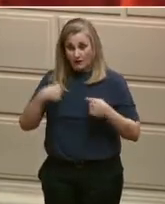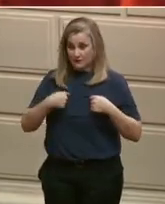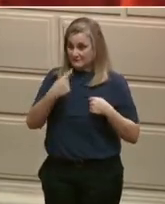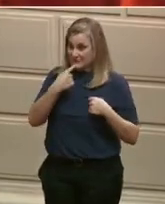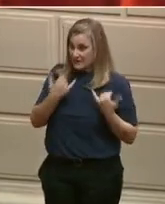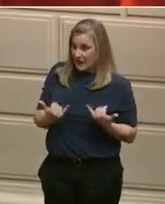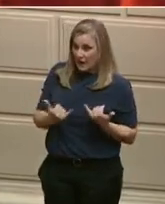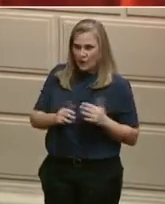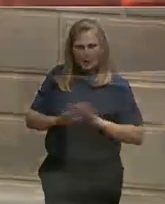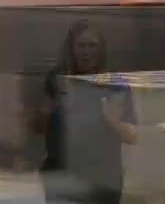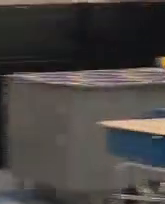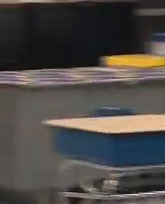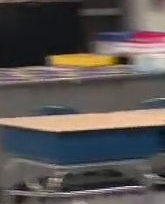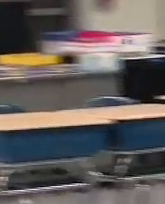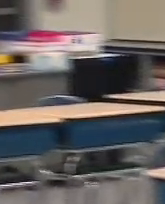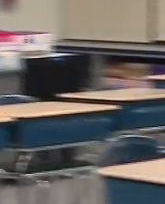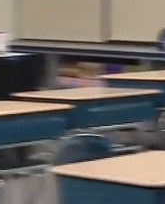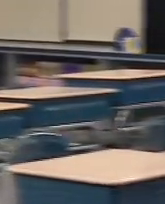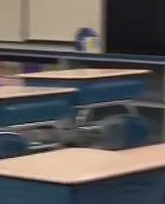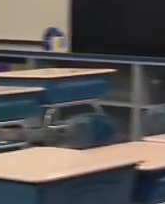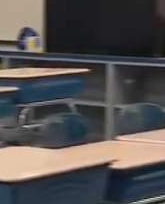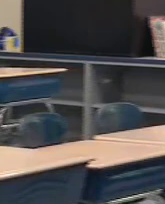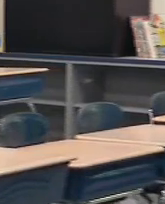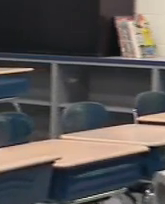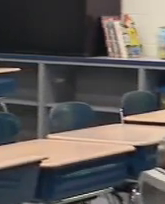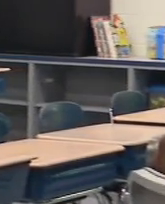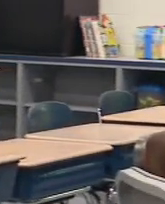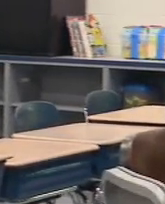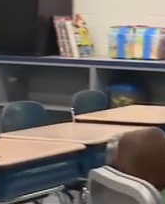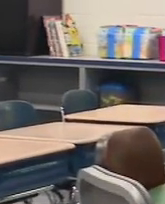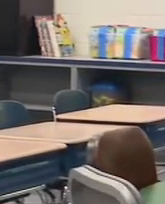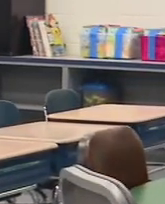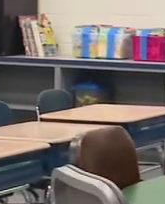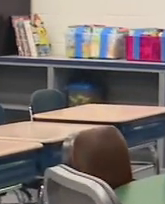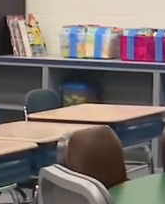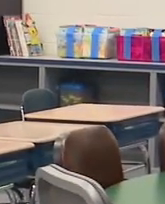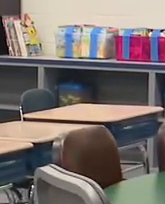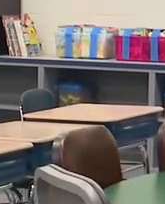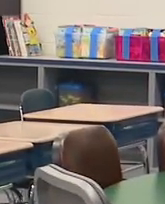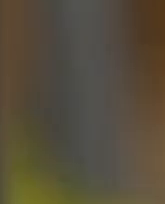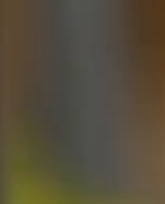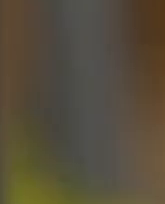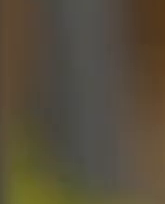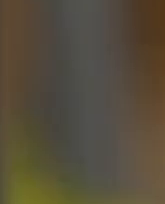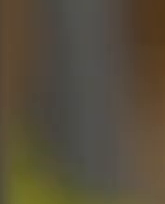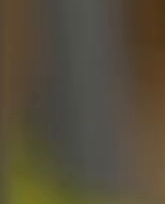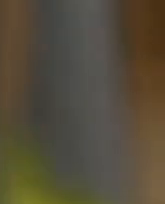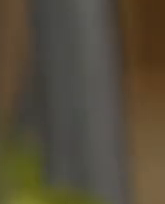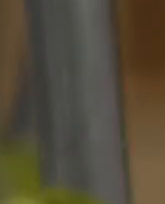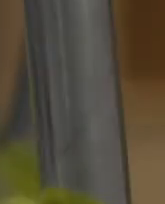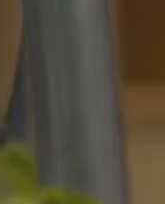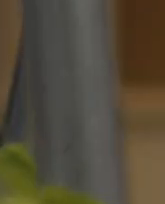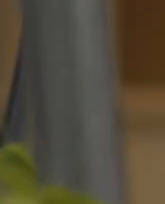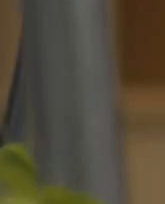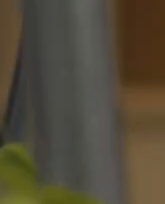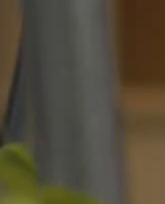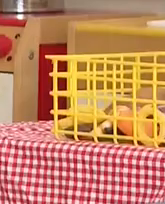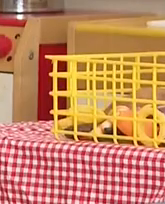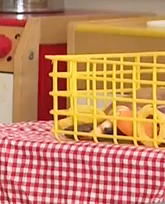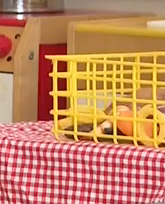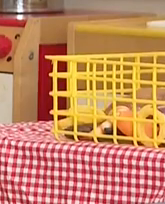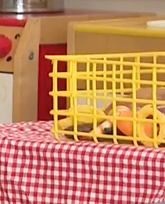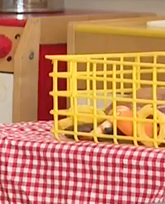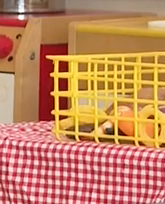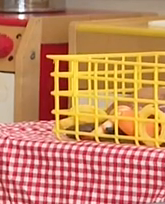We can't wait. And the good news is, we haven't. 38 of 39 cities and towns have joined